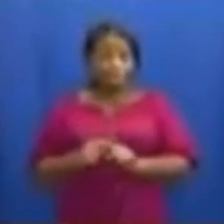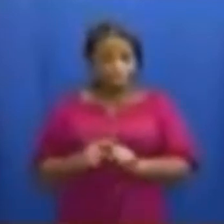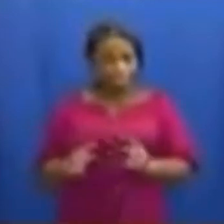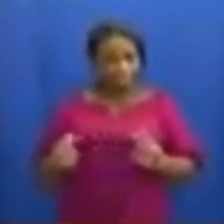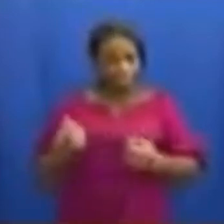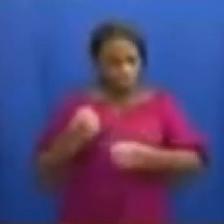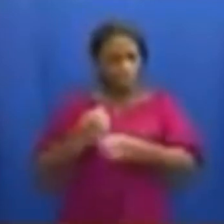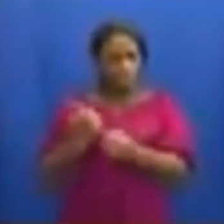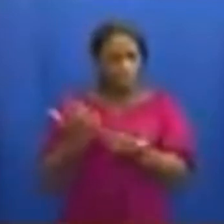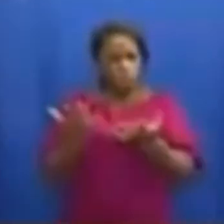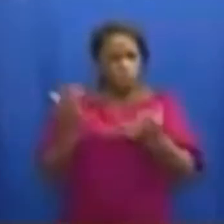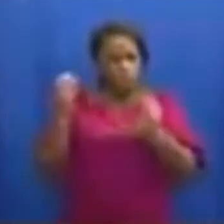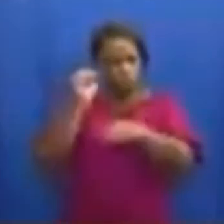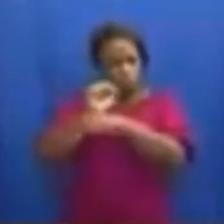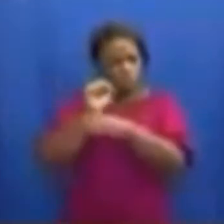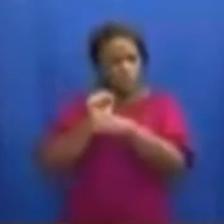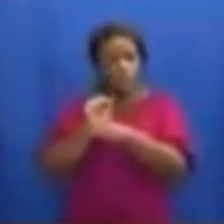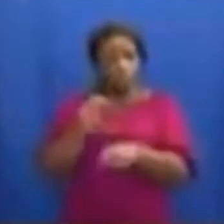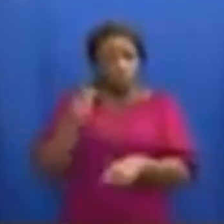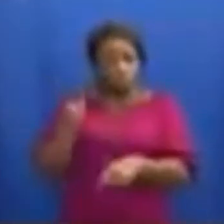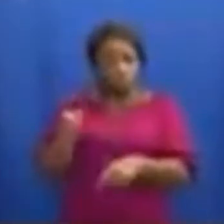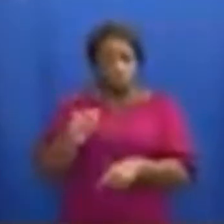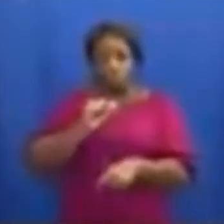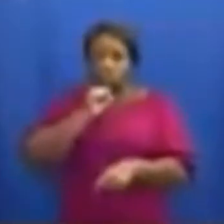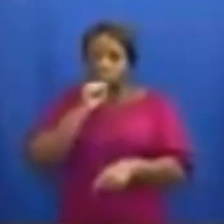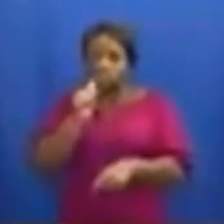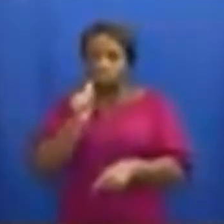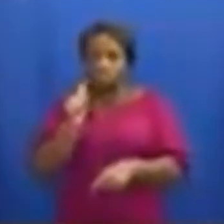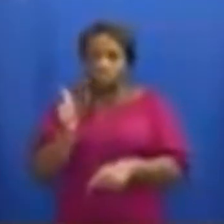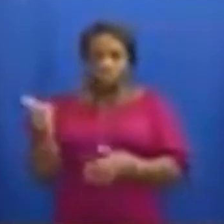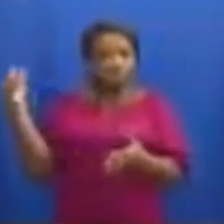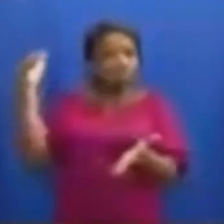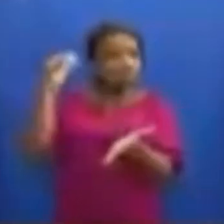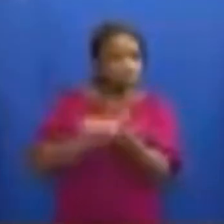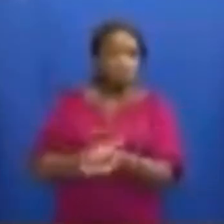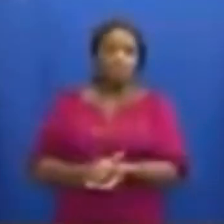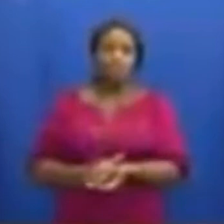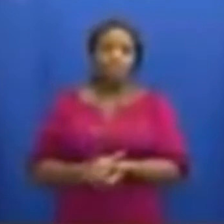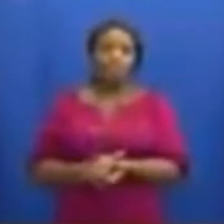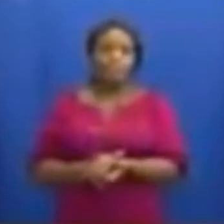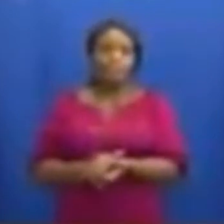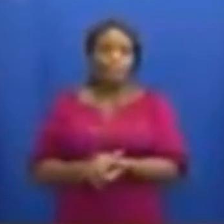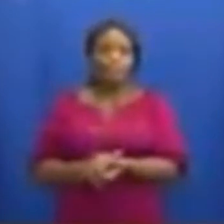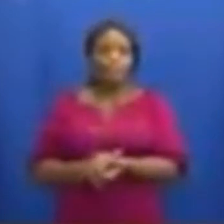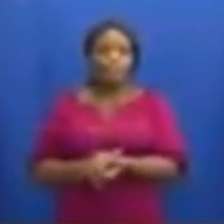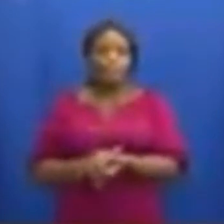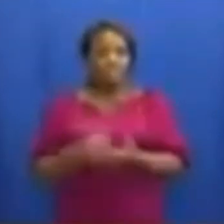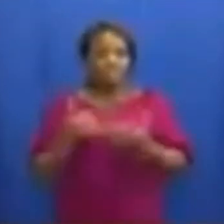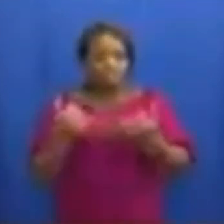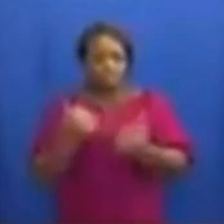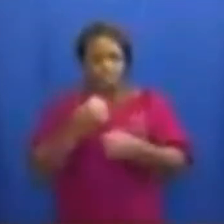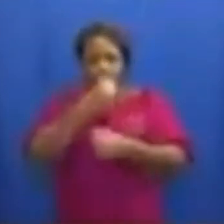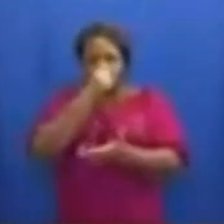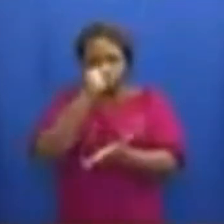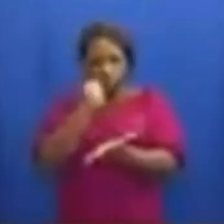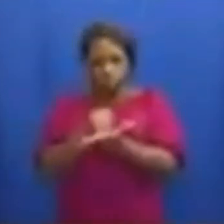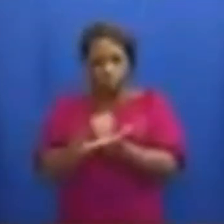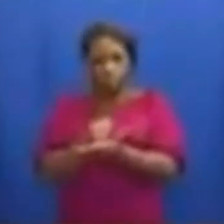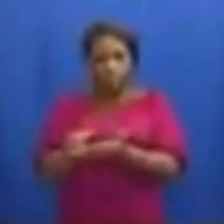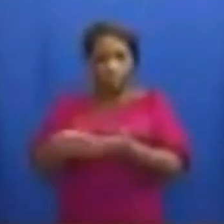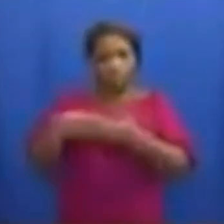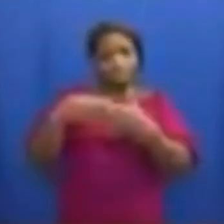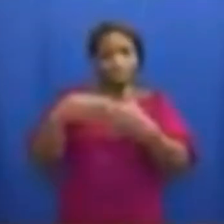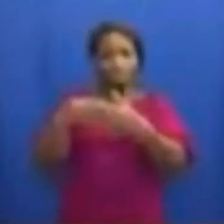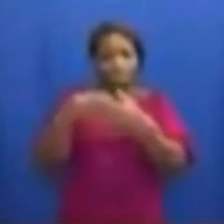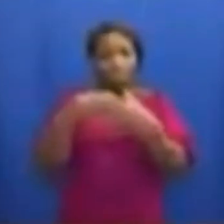to make sure this scenario does not re-occur. The commitment to ensuring that the gradual easing